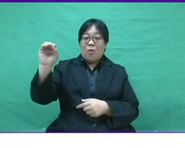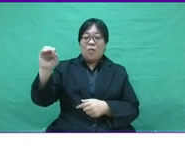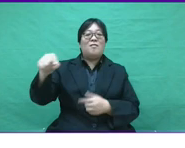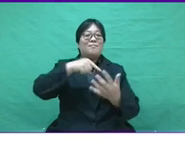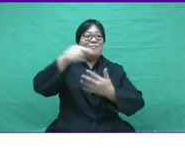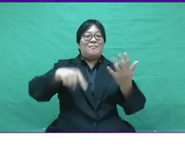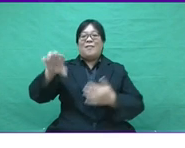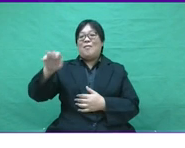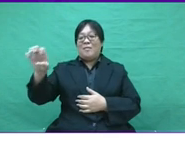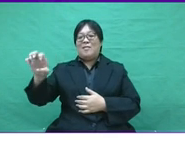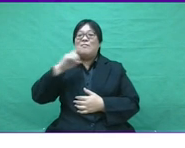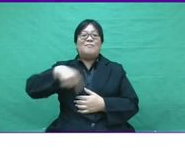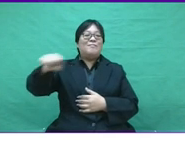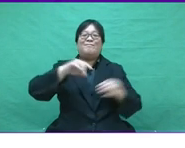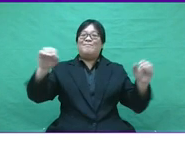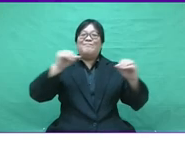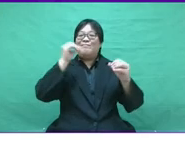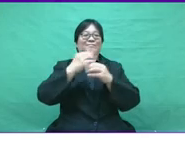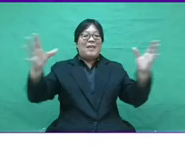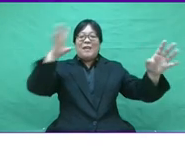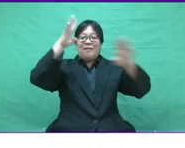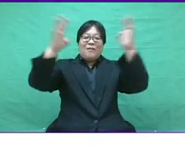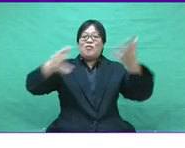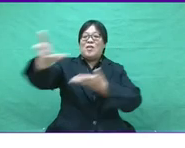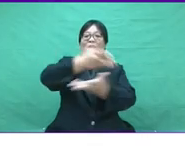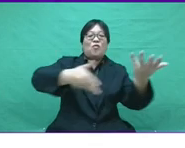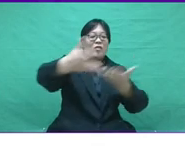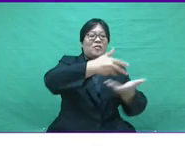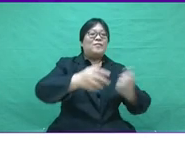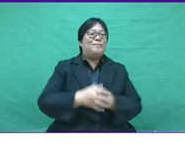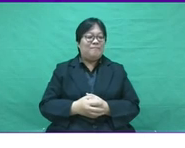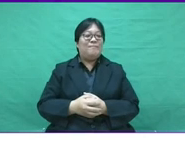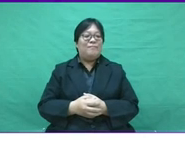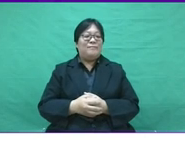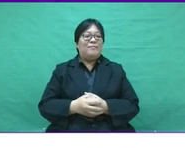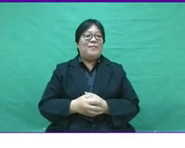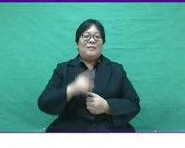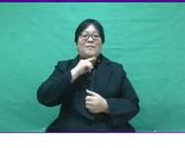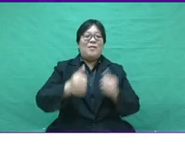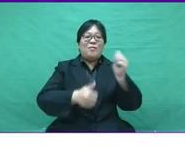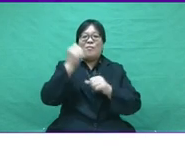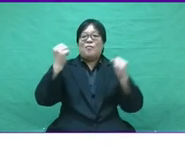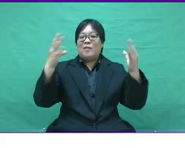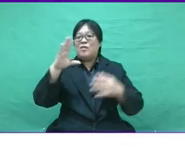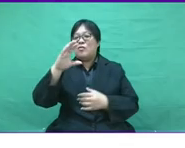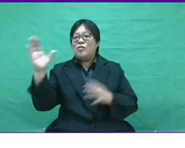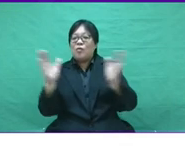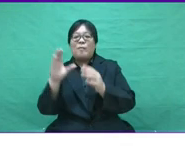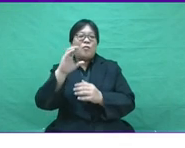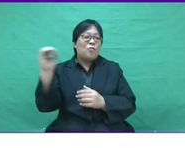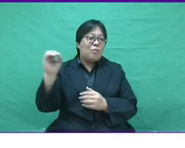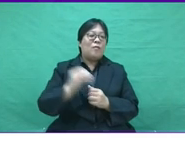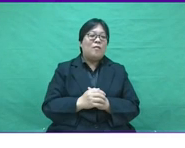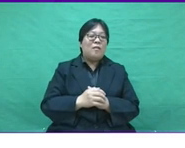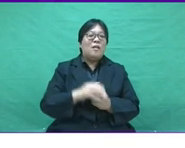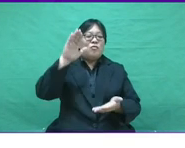awareness towards Industry 4.0 among SME, absence of innovation engagement is most,